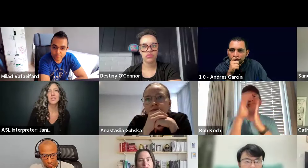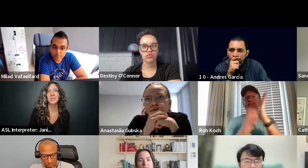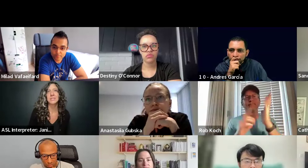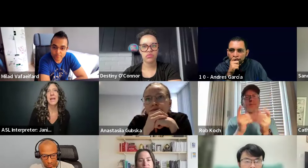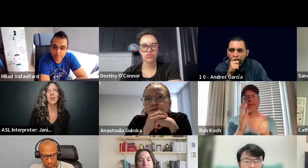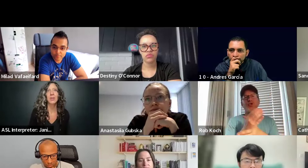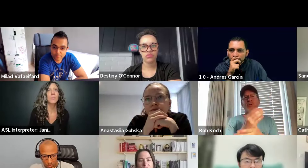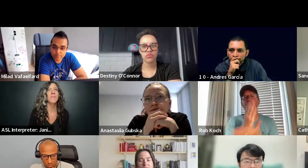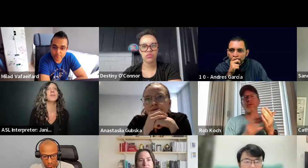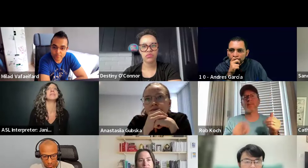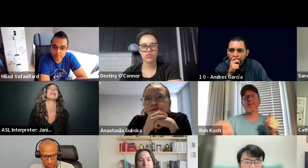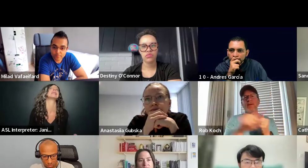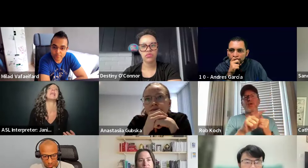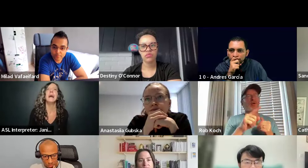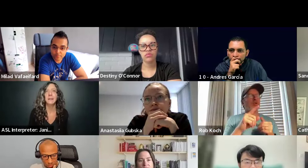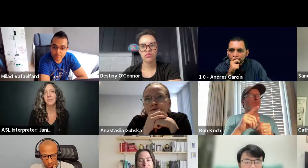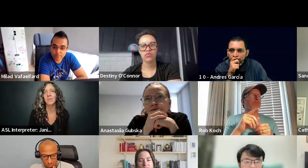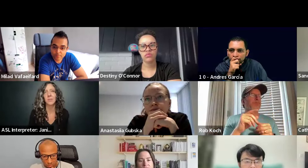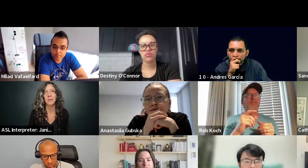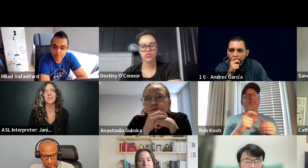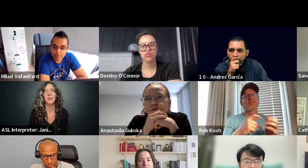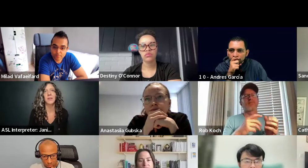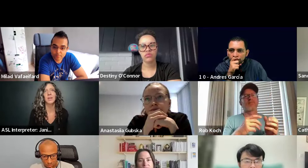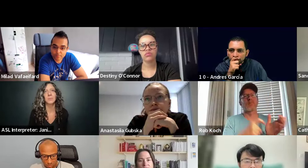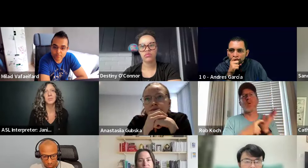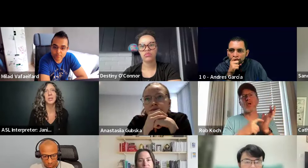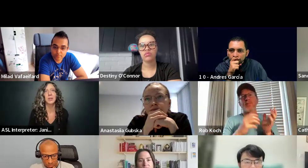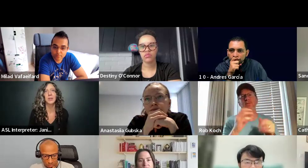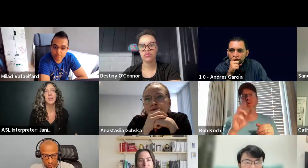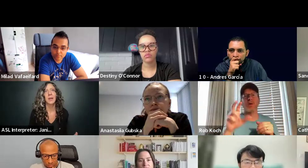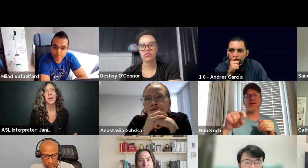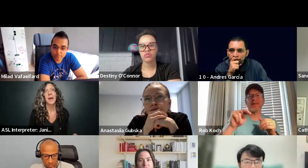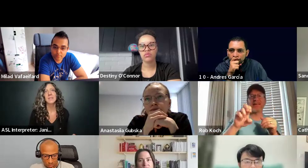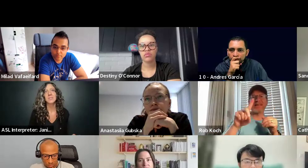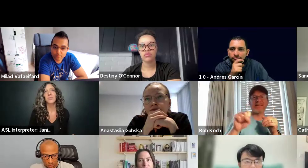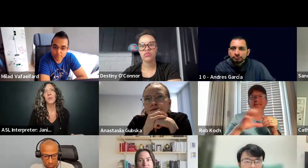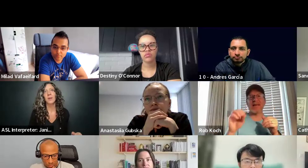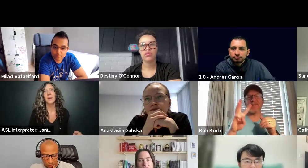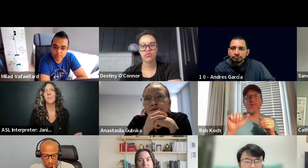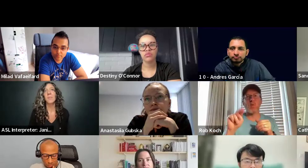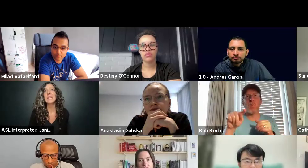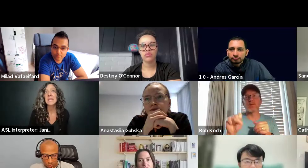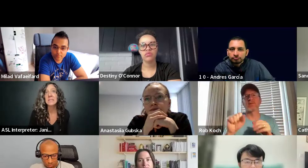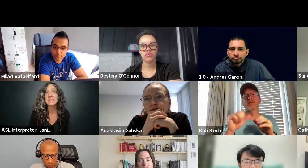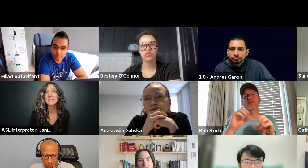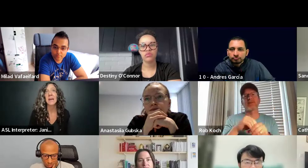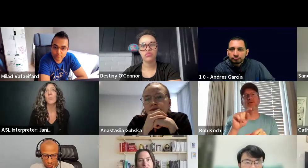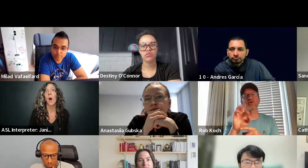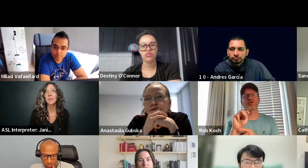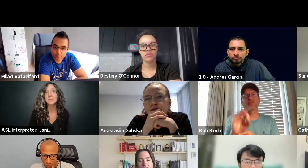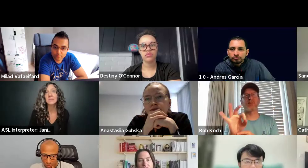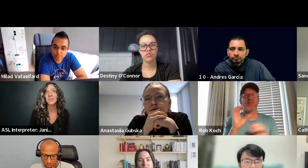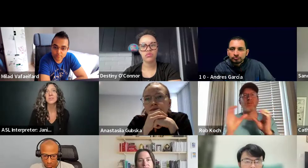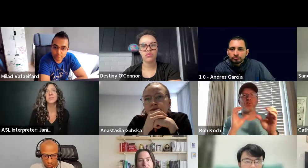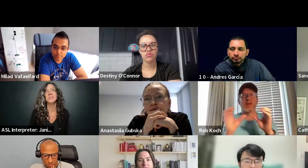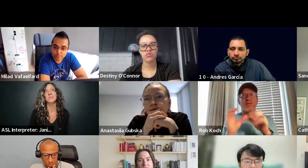a deaf professional Slack group, and there is a lot of information there that could be shared as for needs and